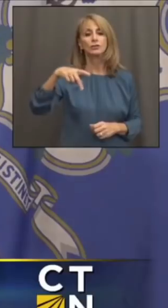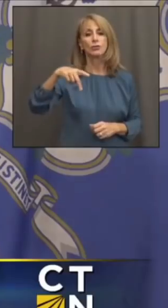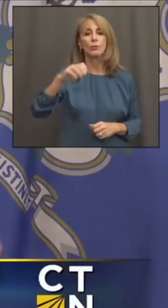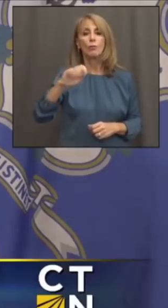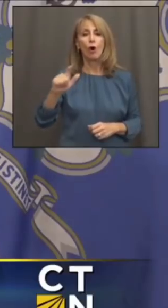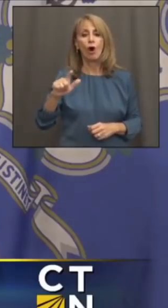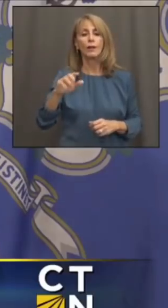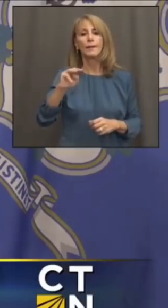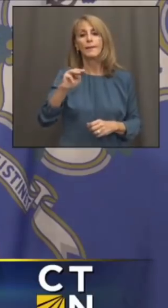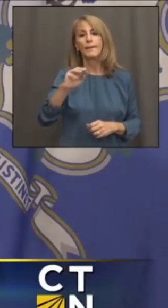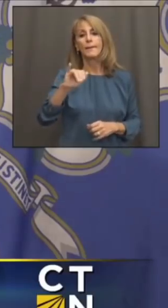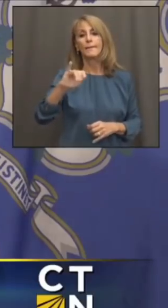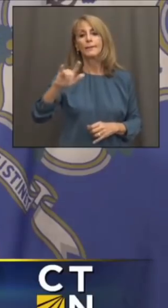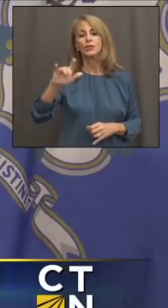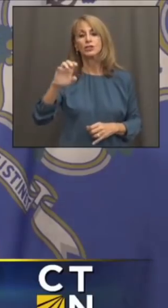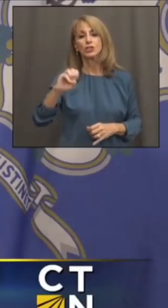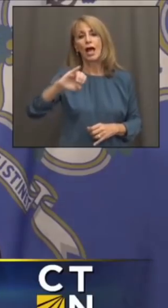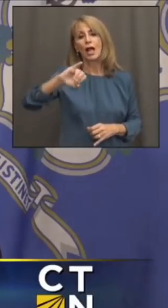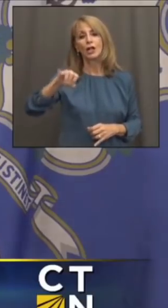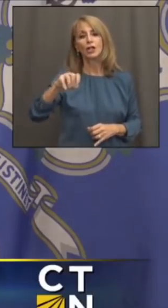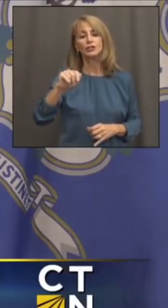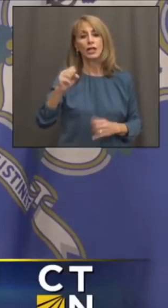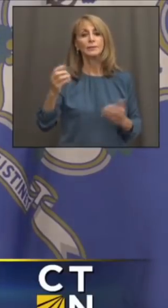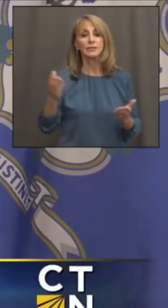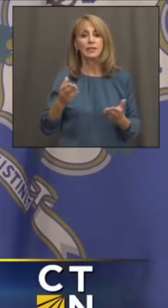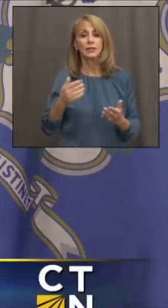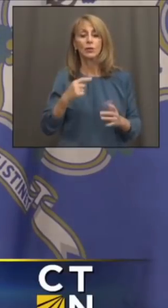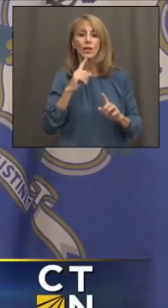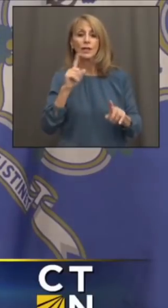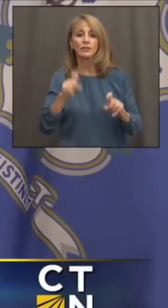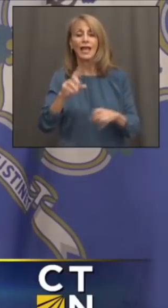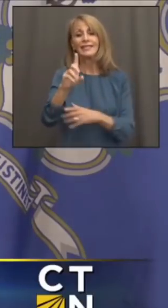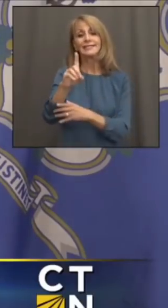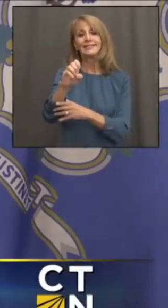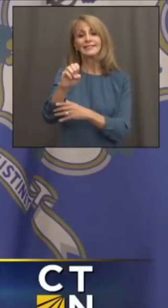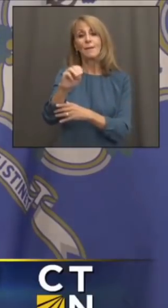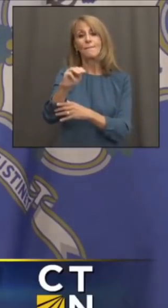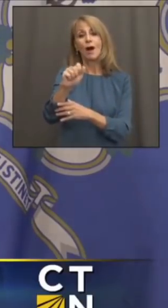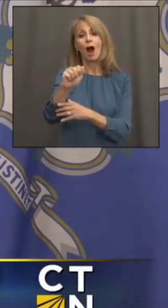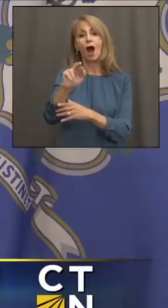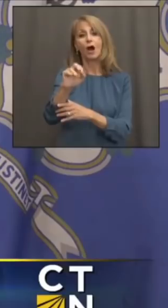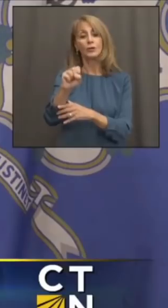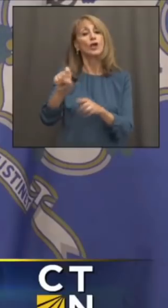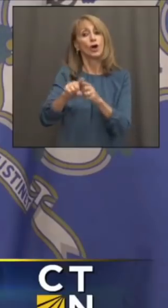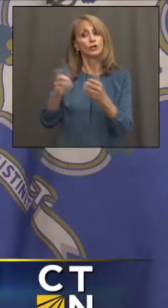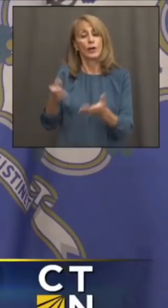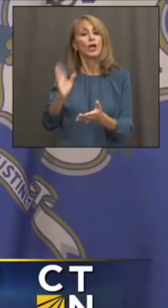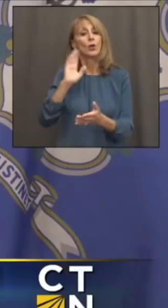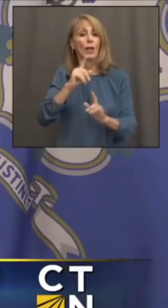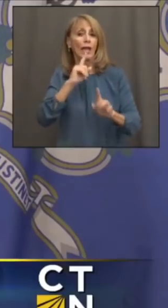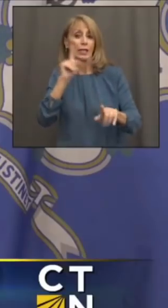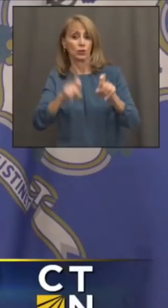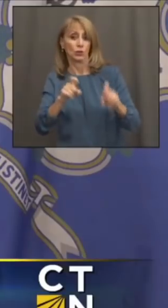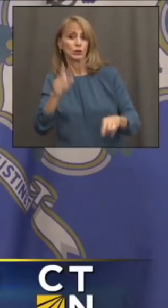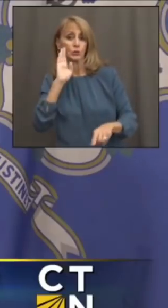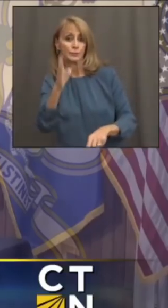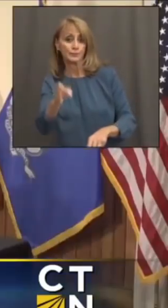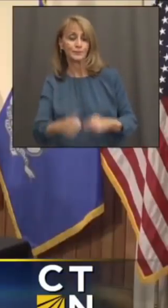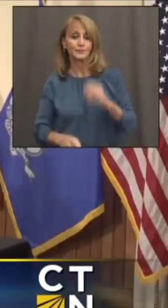from Access Health to answer any of your questions, and Damaris, who can help you navigate through any questions you may have.